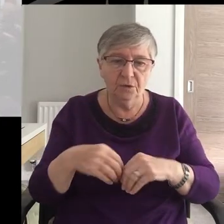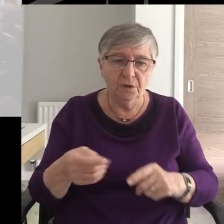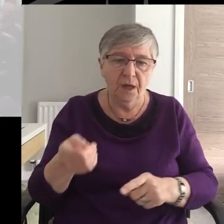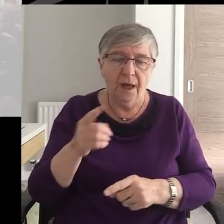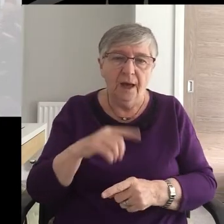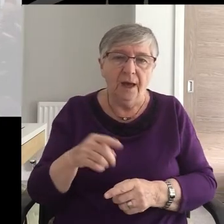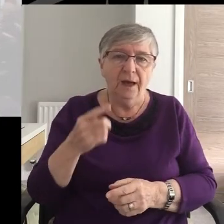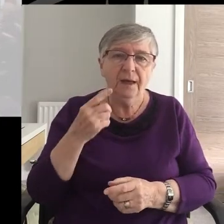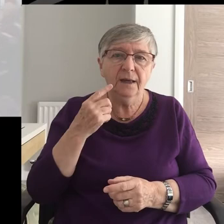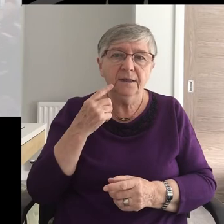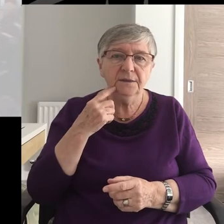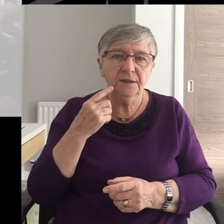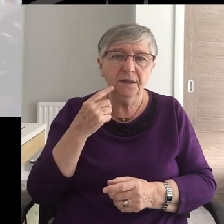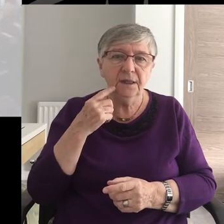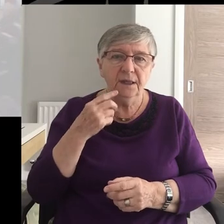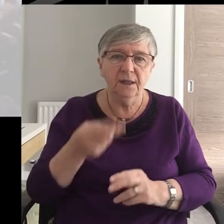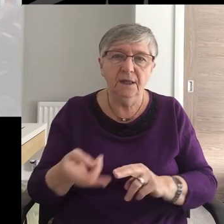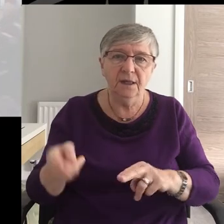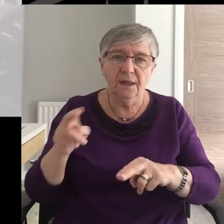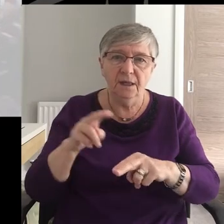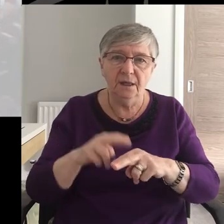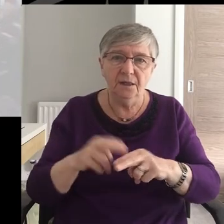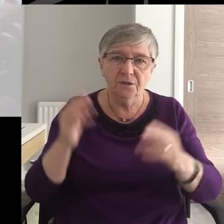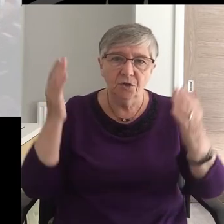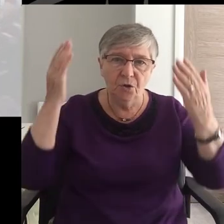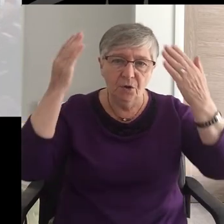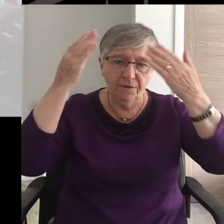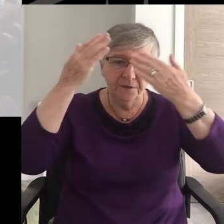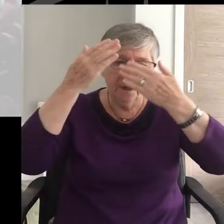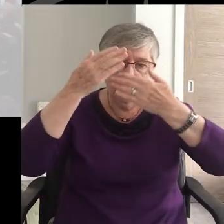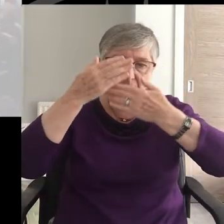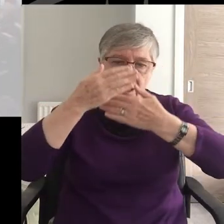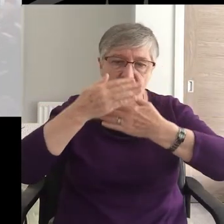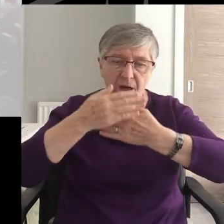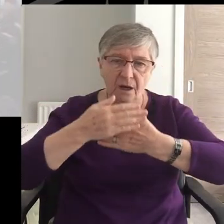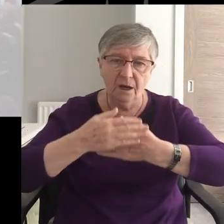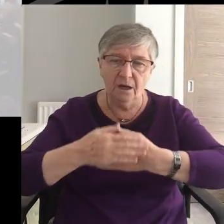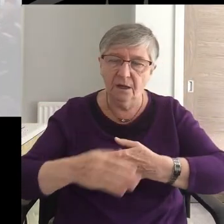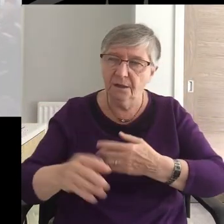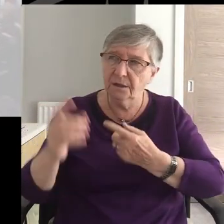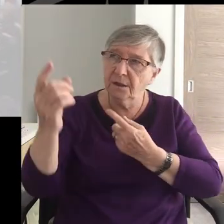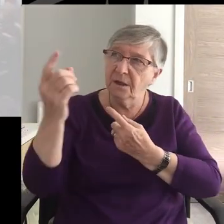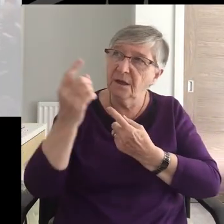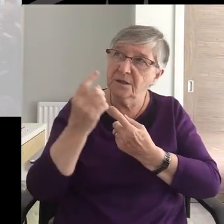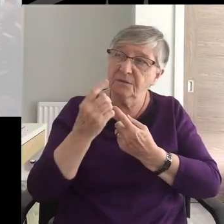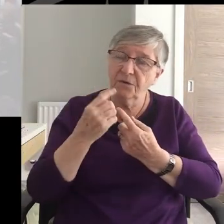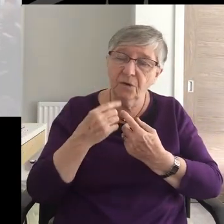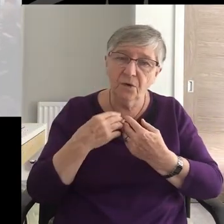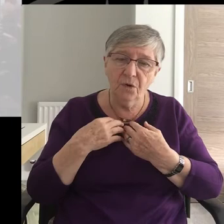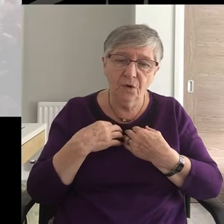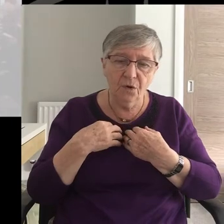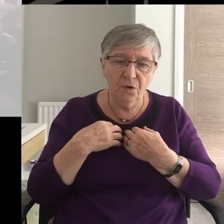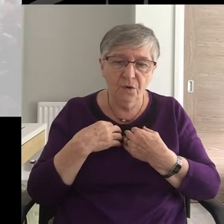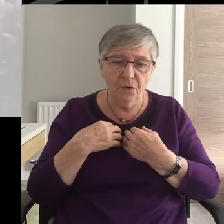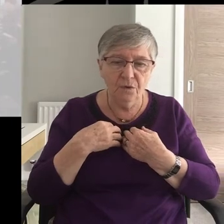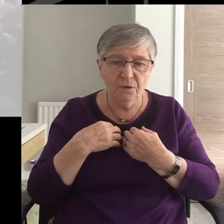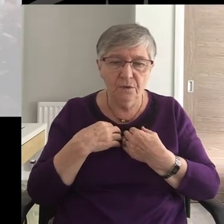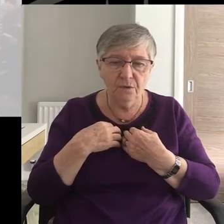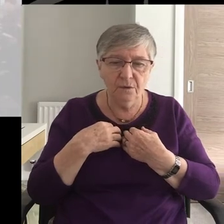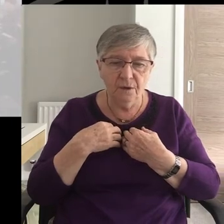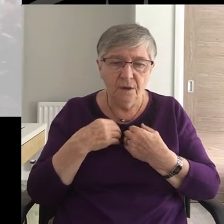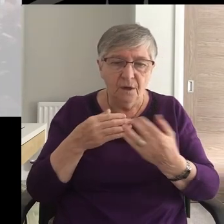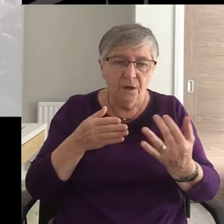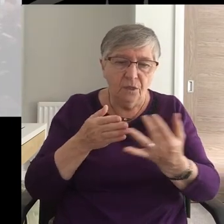crown And the east of God has gone